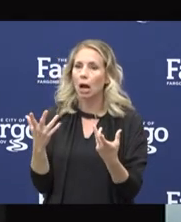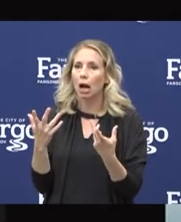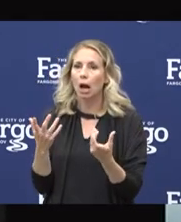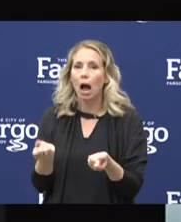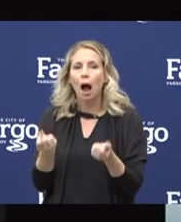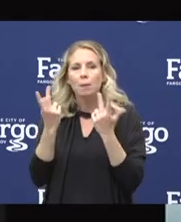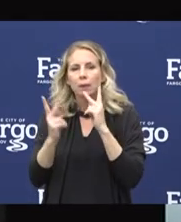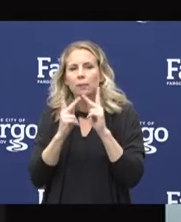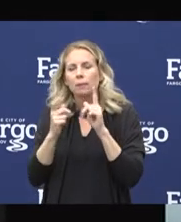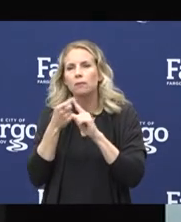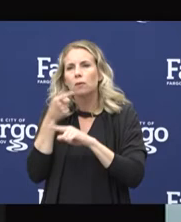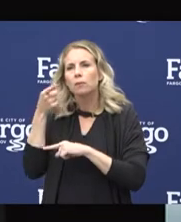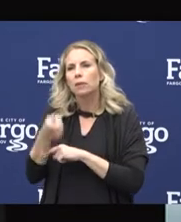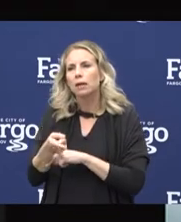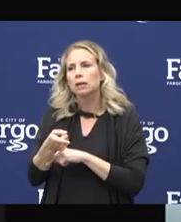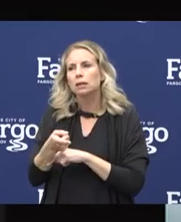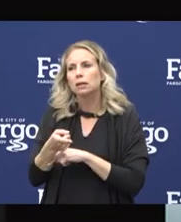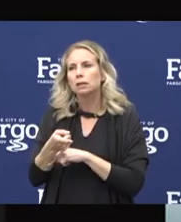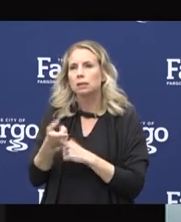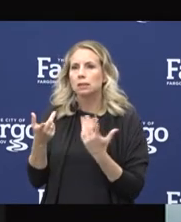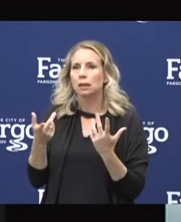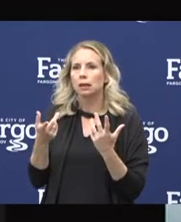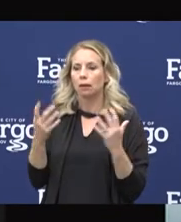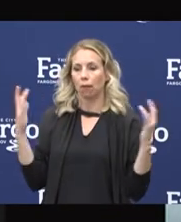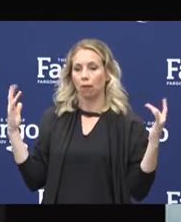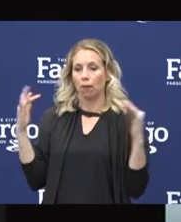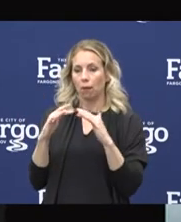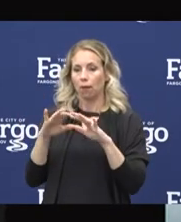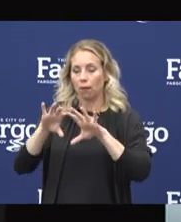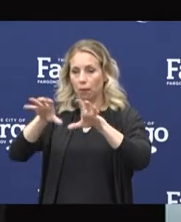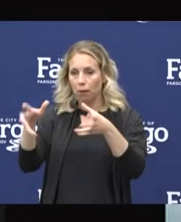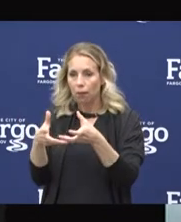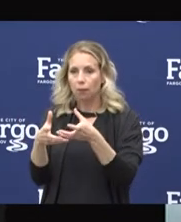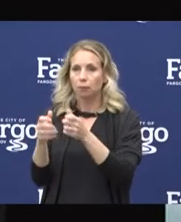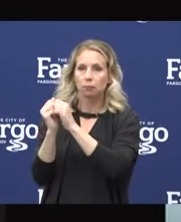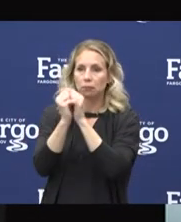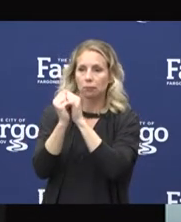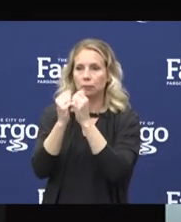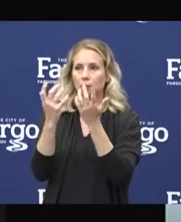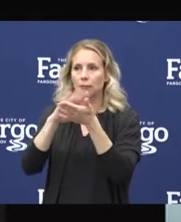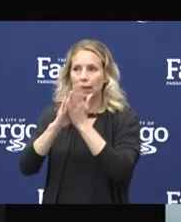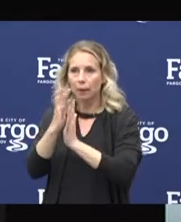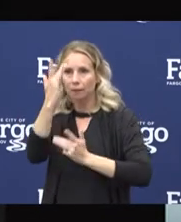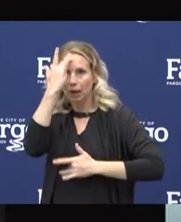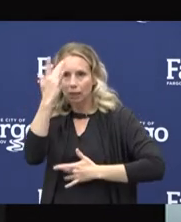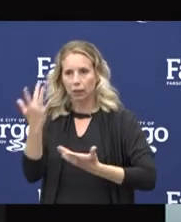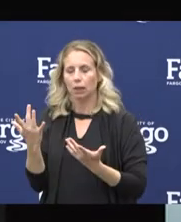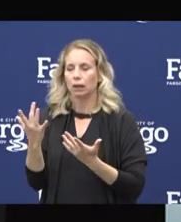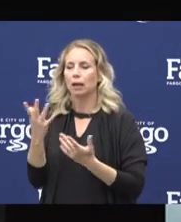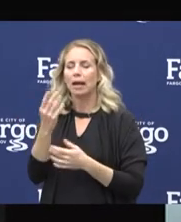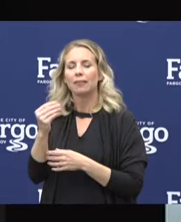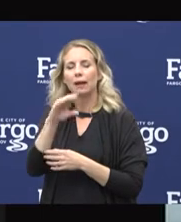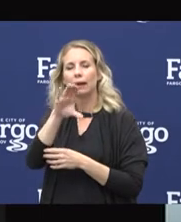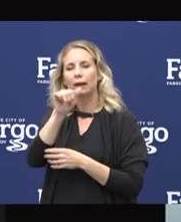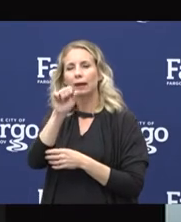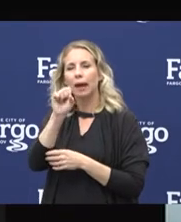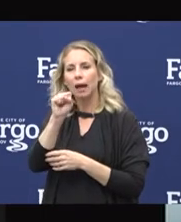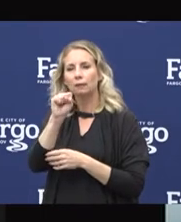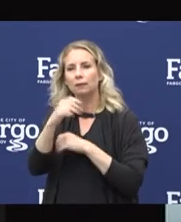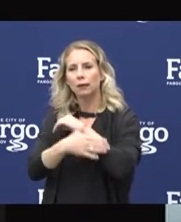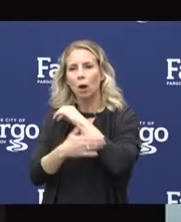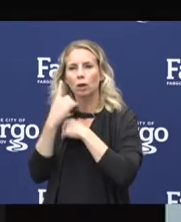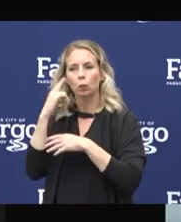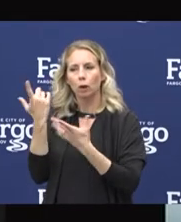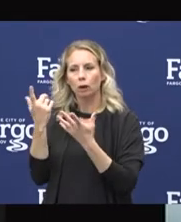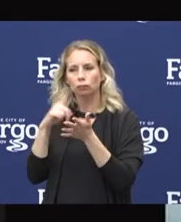from this get-together became infected. And then we're also monitoring Cass County data. We're monitoring